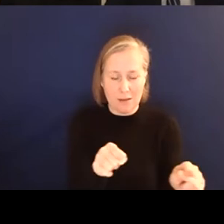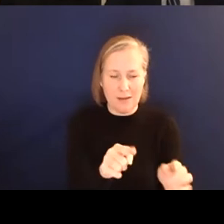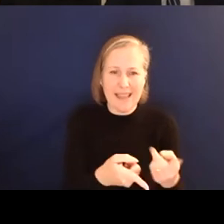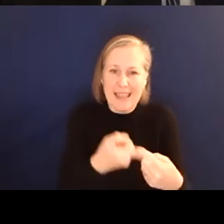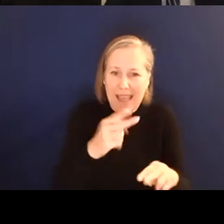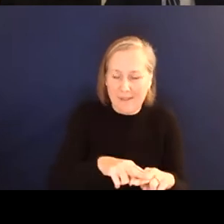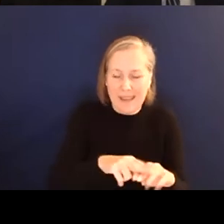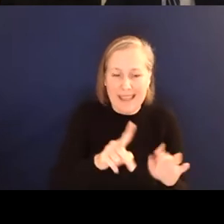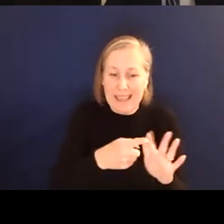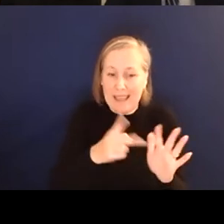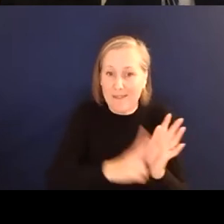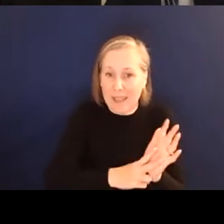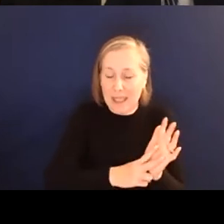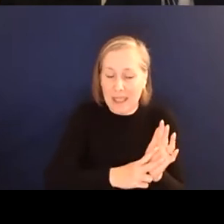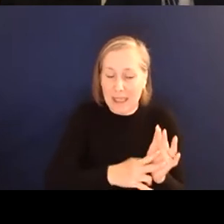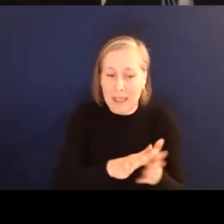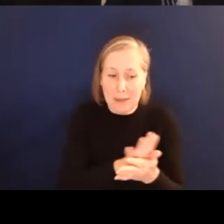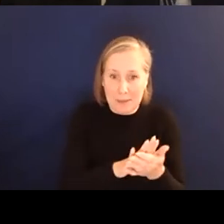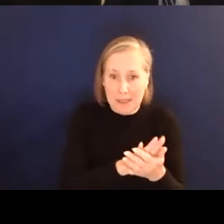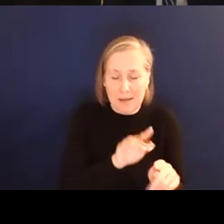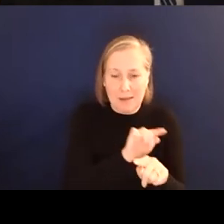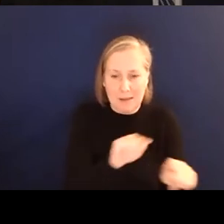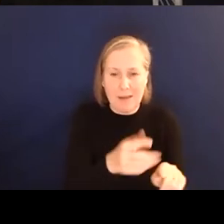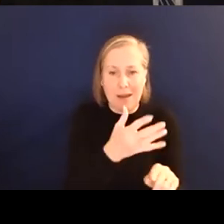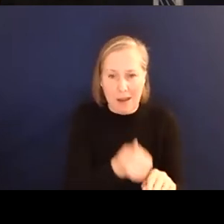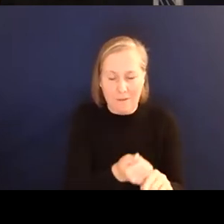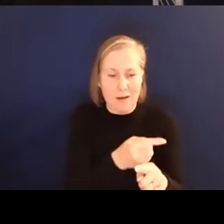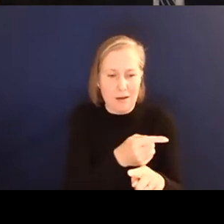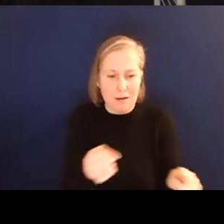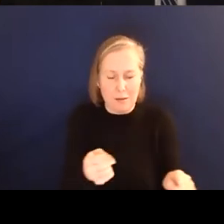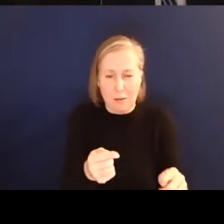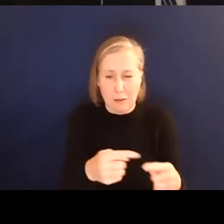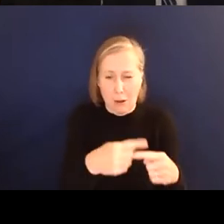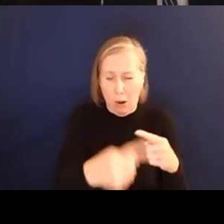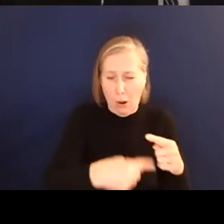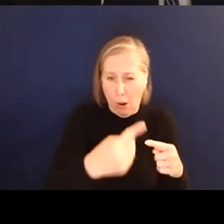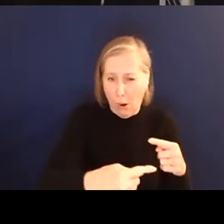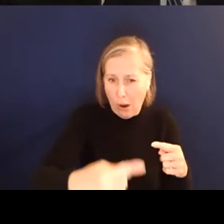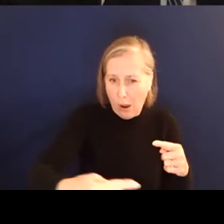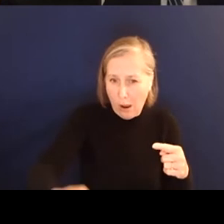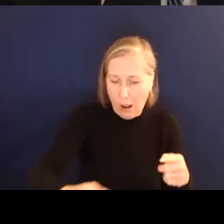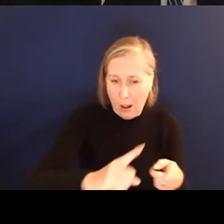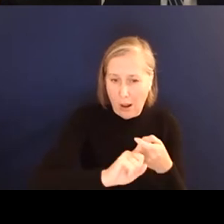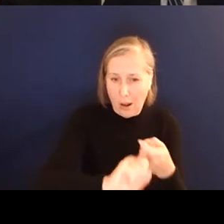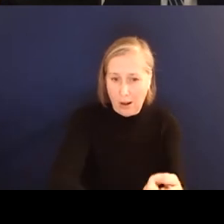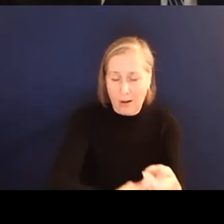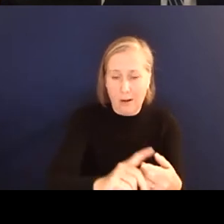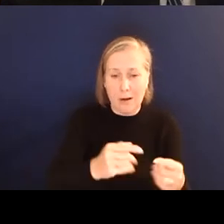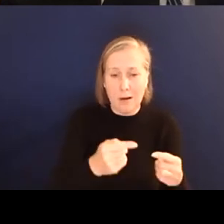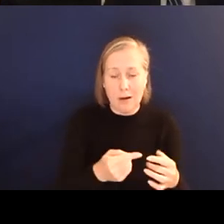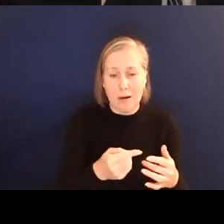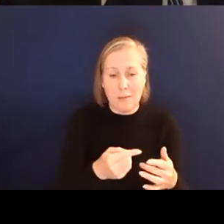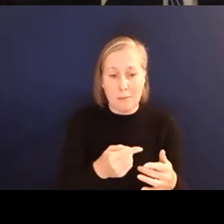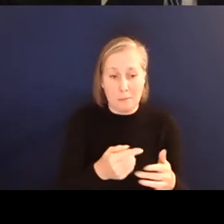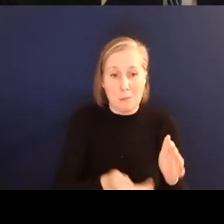then they have much, they last for longer on, for the most, for the most part,